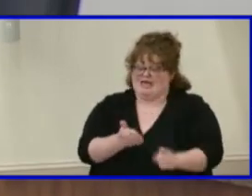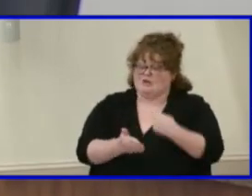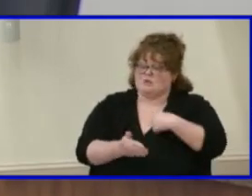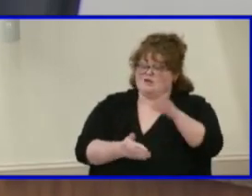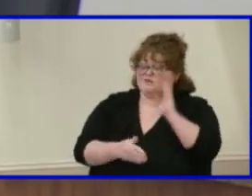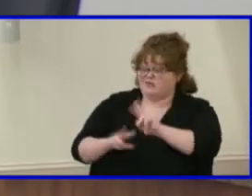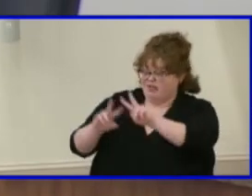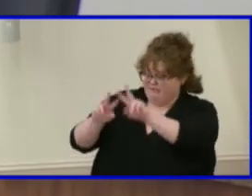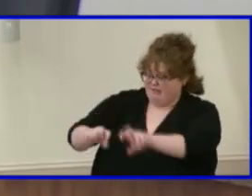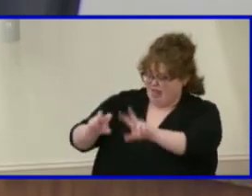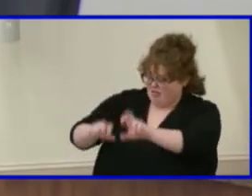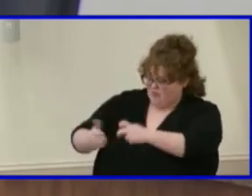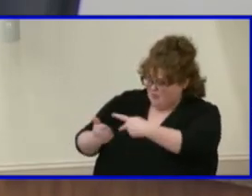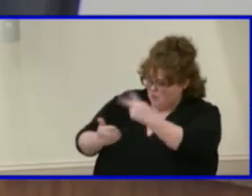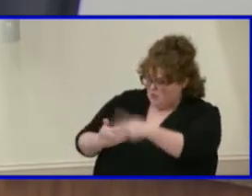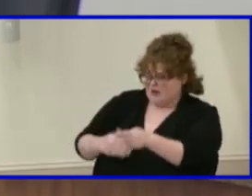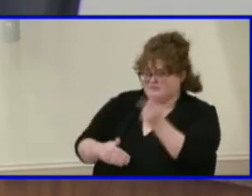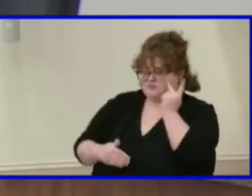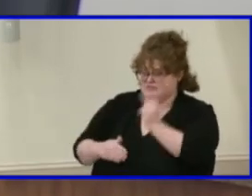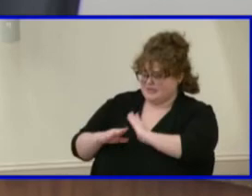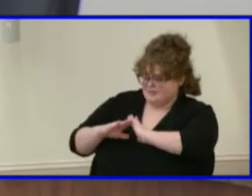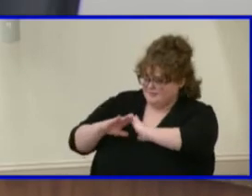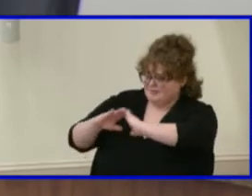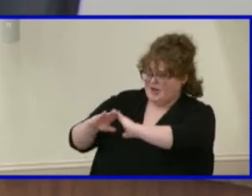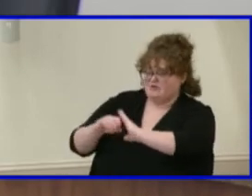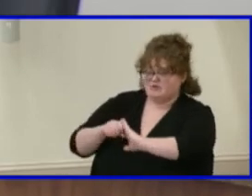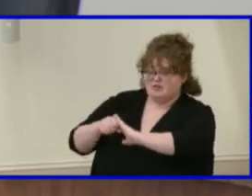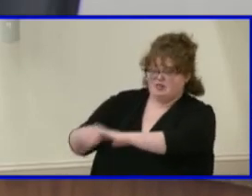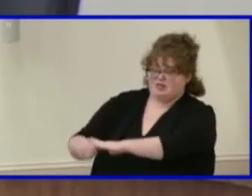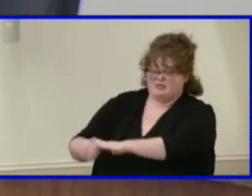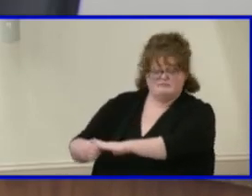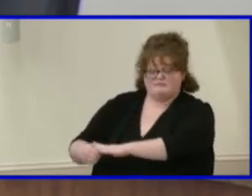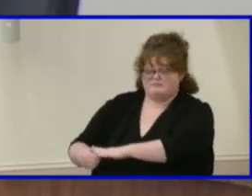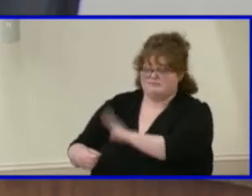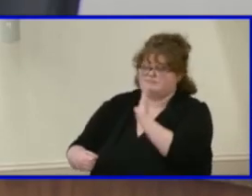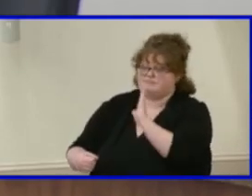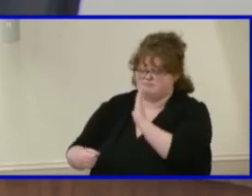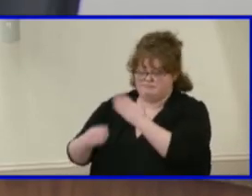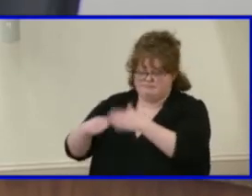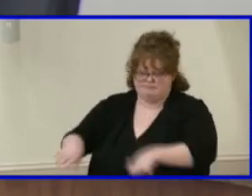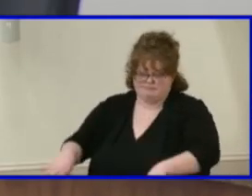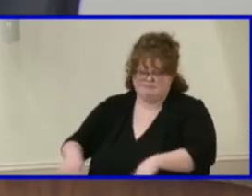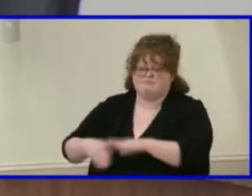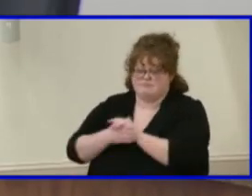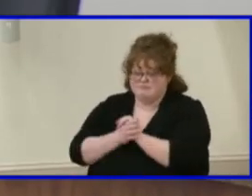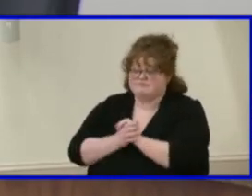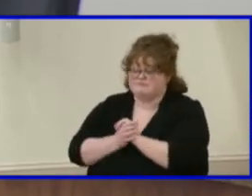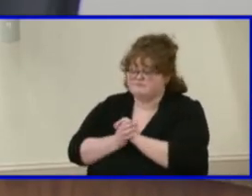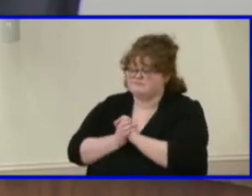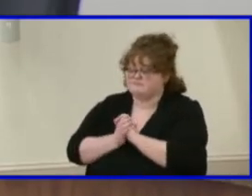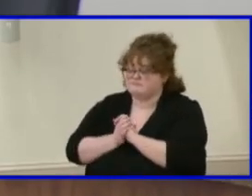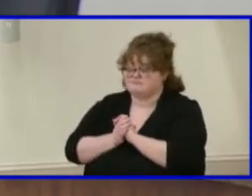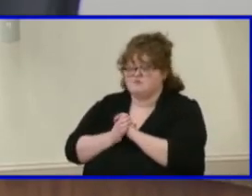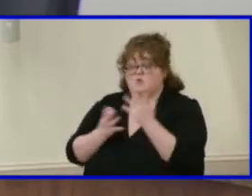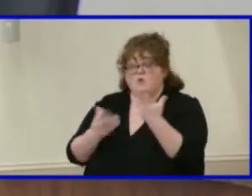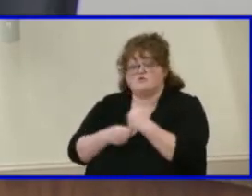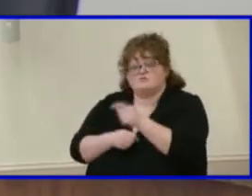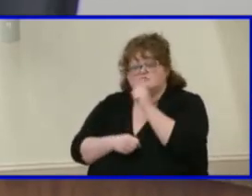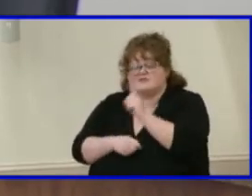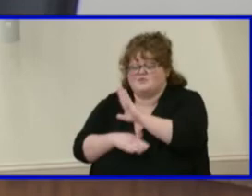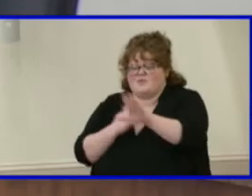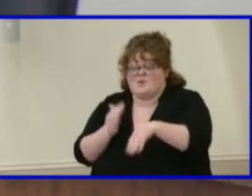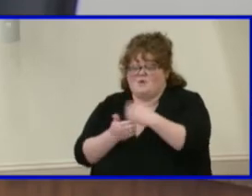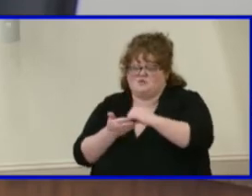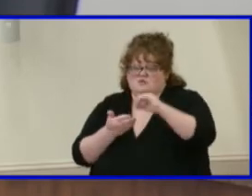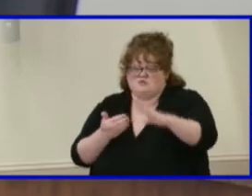um, identify any barriers that might be existing, uh, in relation to those programs and, and missed opportunities. So that may include a